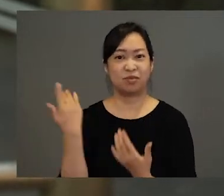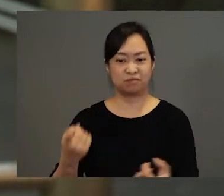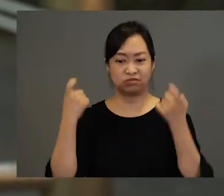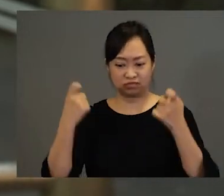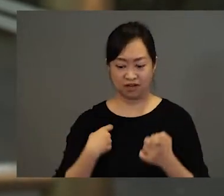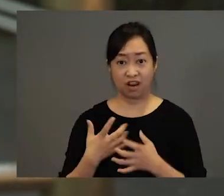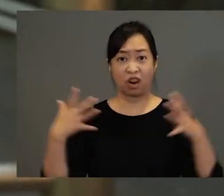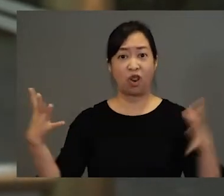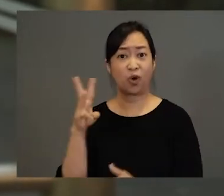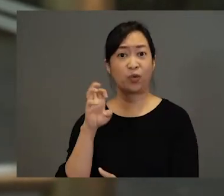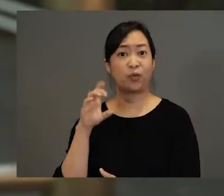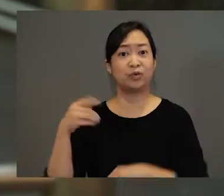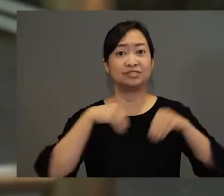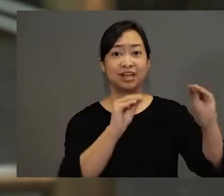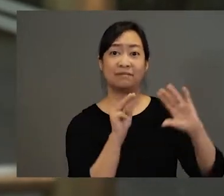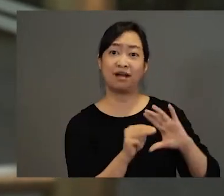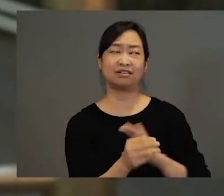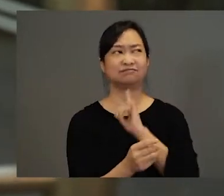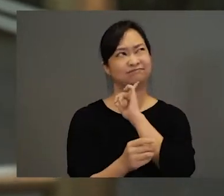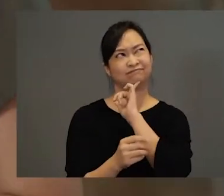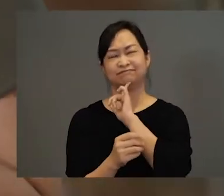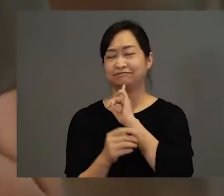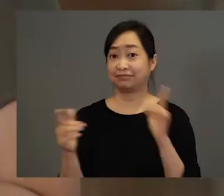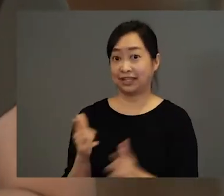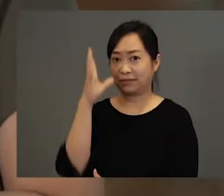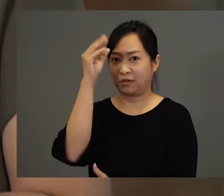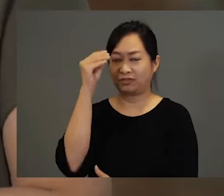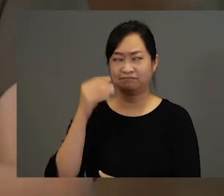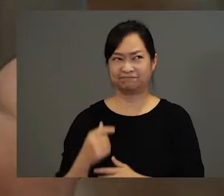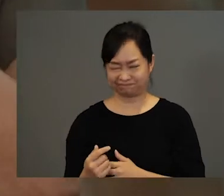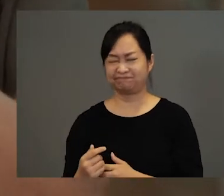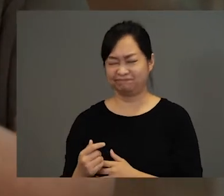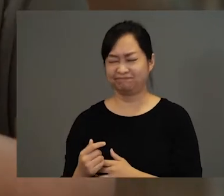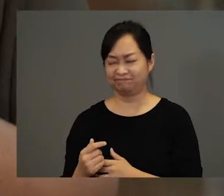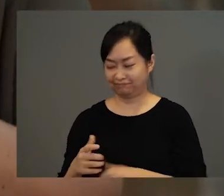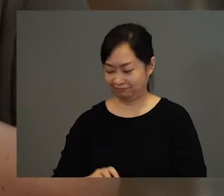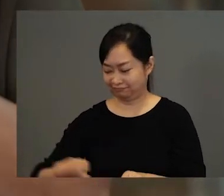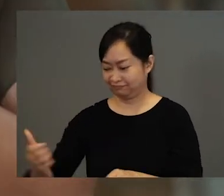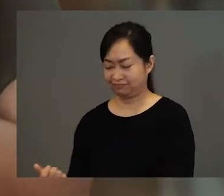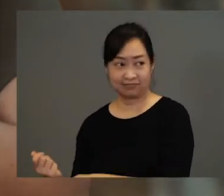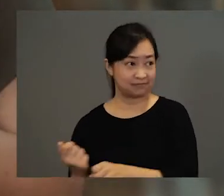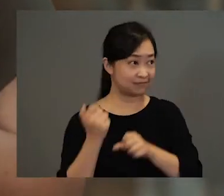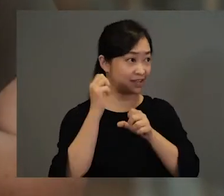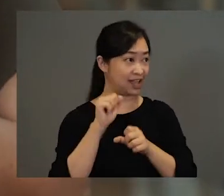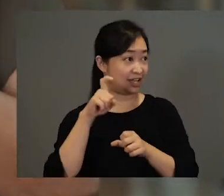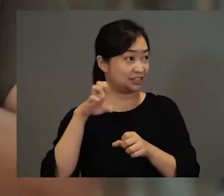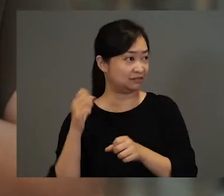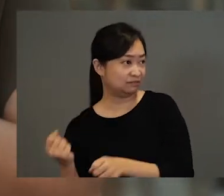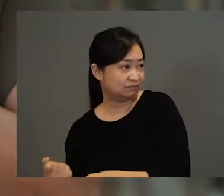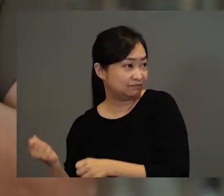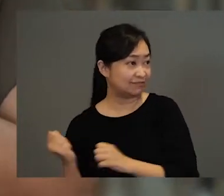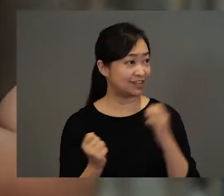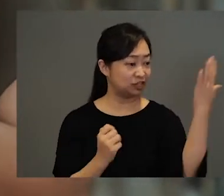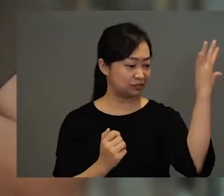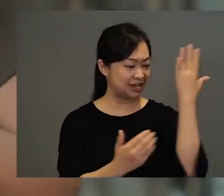would get so much wood to sell in the market. So the little boy, he held his axe in his hands. He